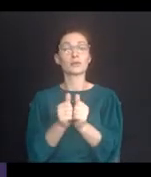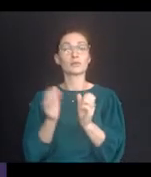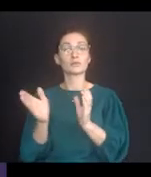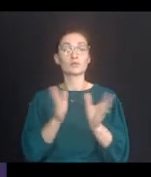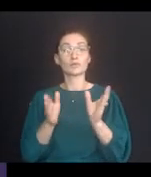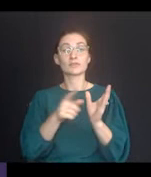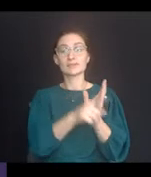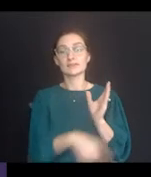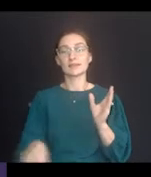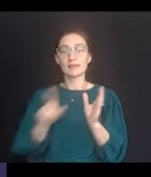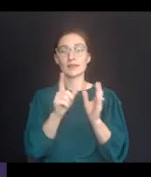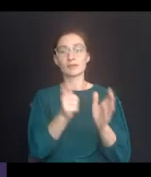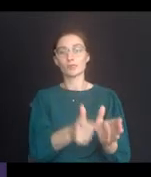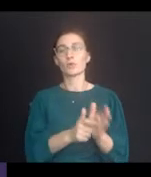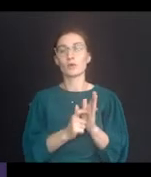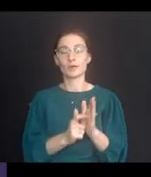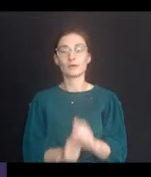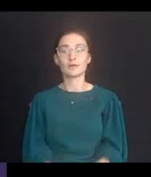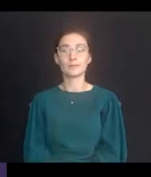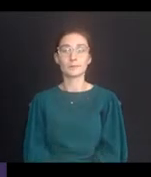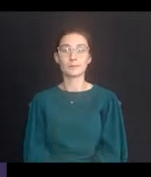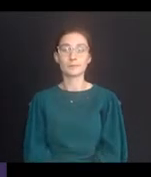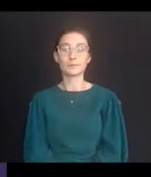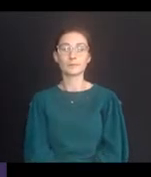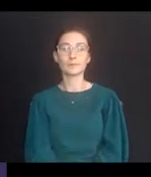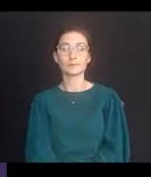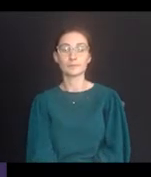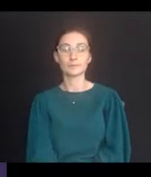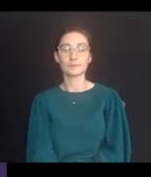his or her meaningful enjoyment of the benefit offered.